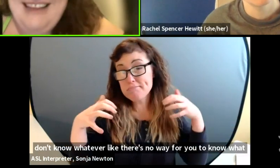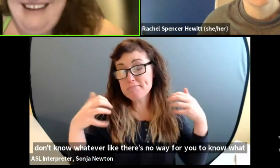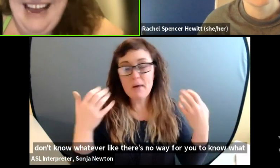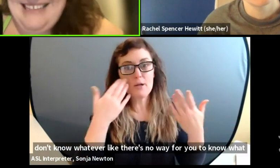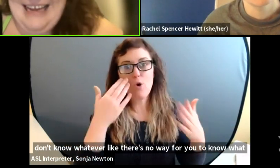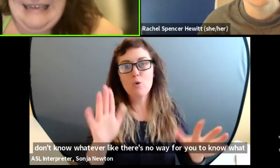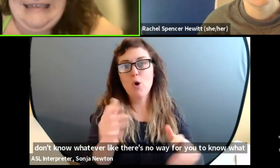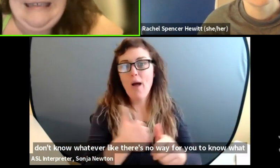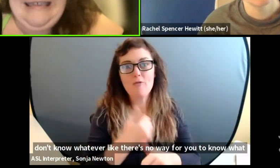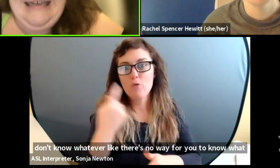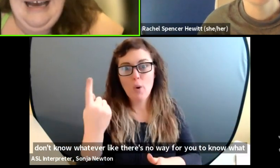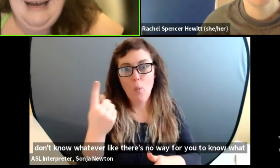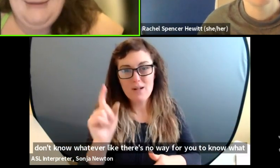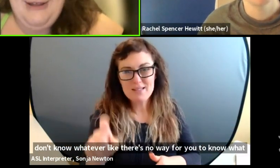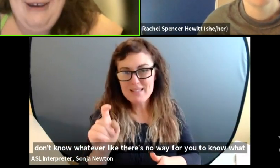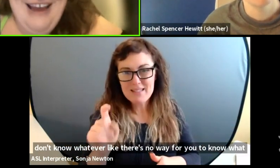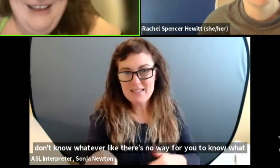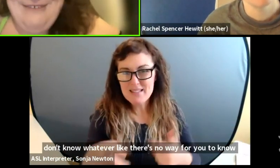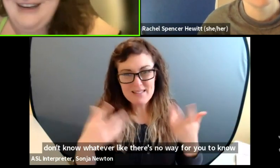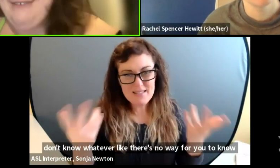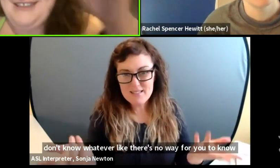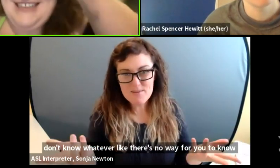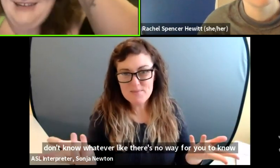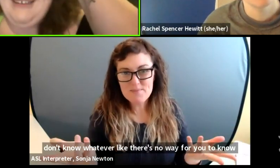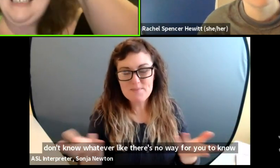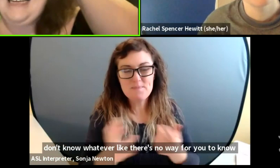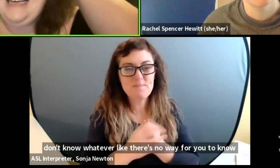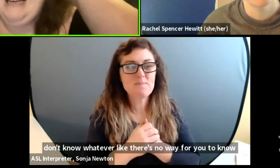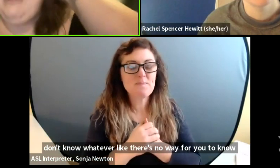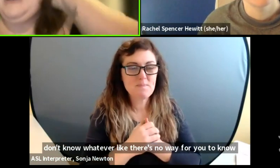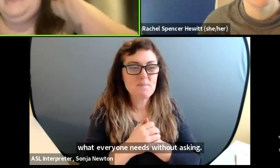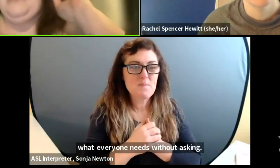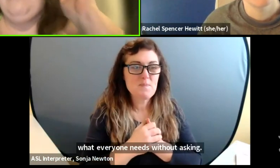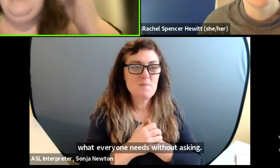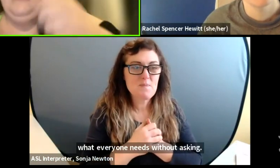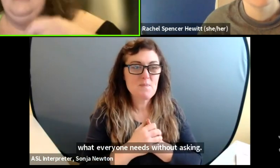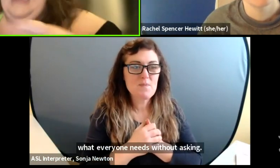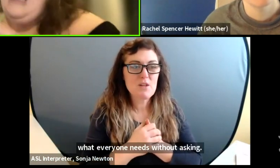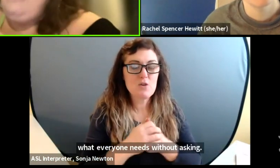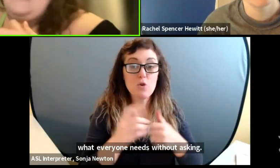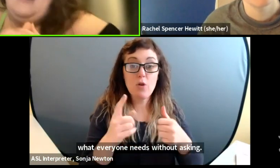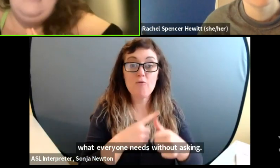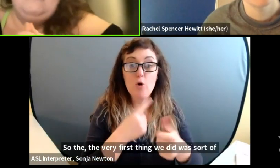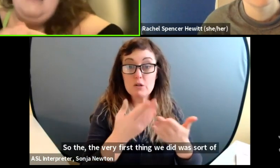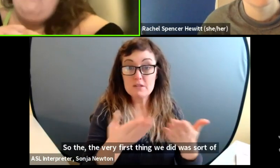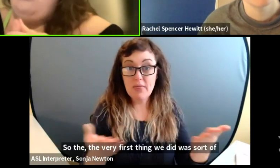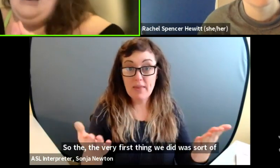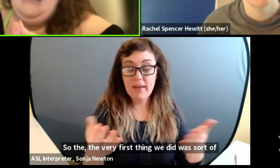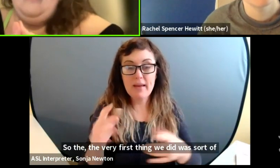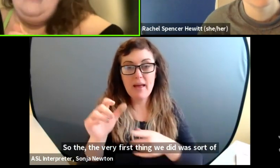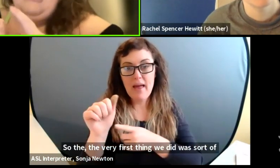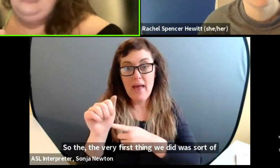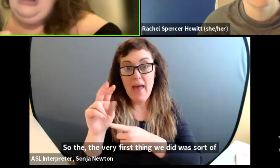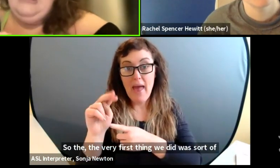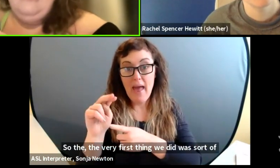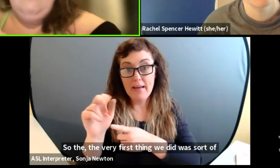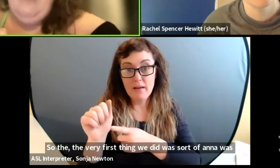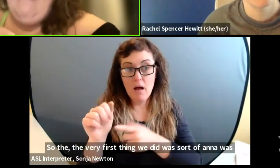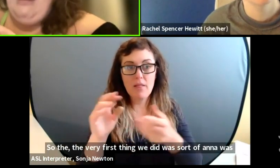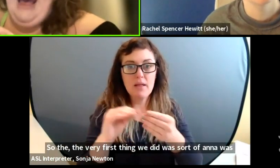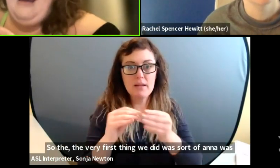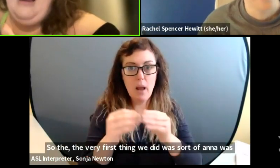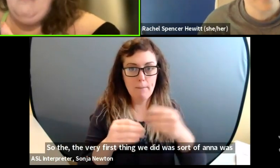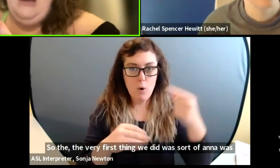everyone needs without asking. Um, so the, the very first thing we did was sort of, Anna was our number one concern